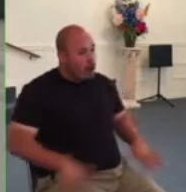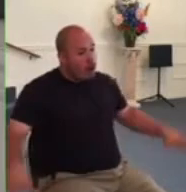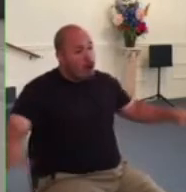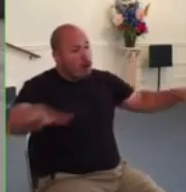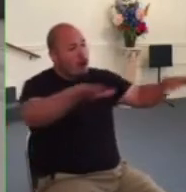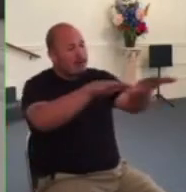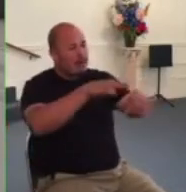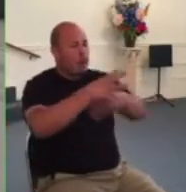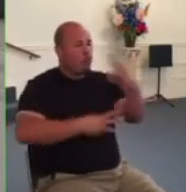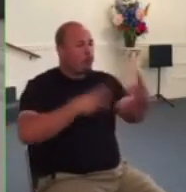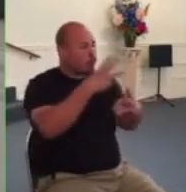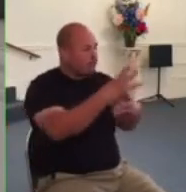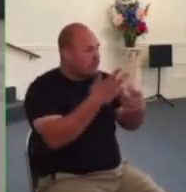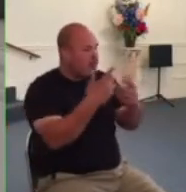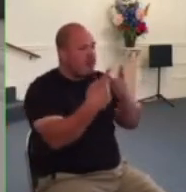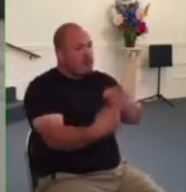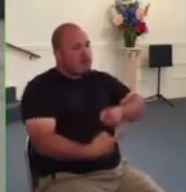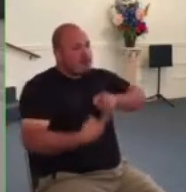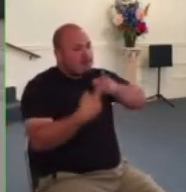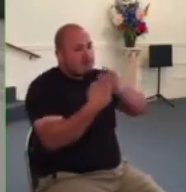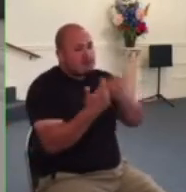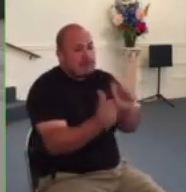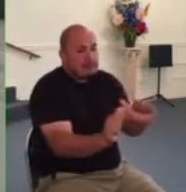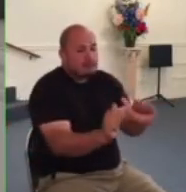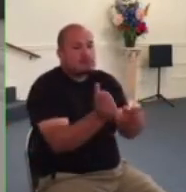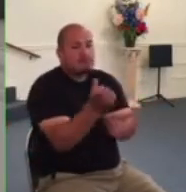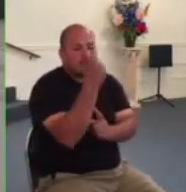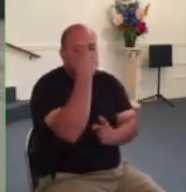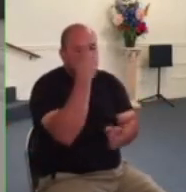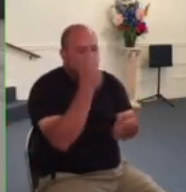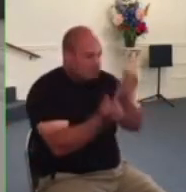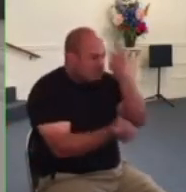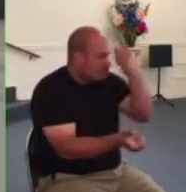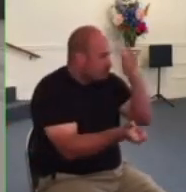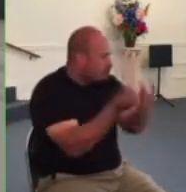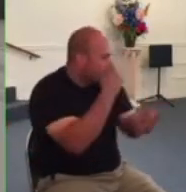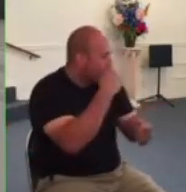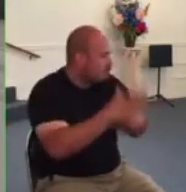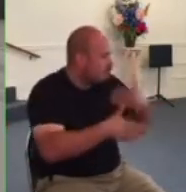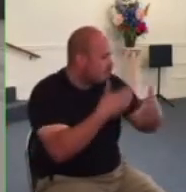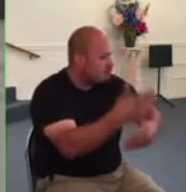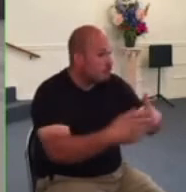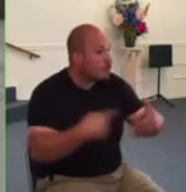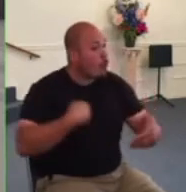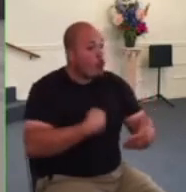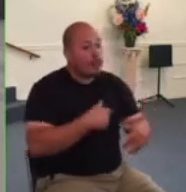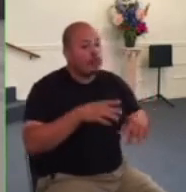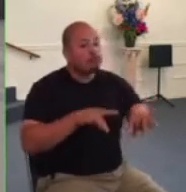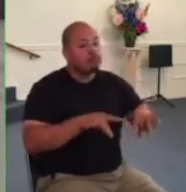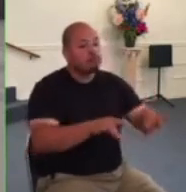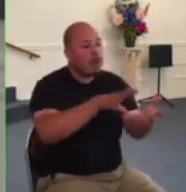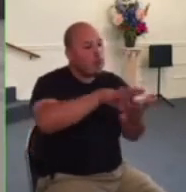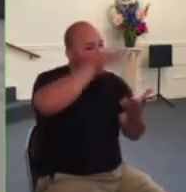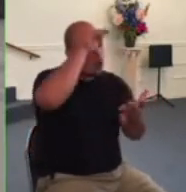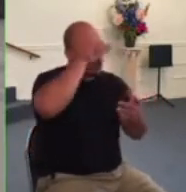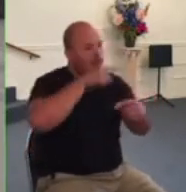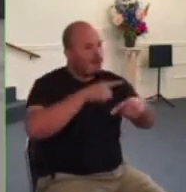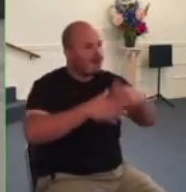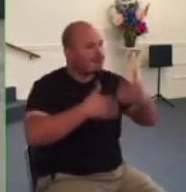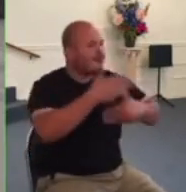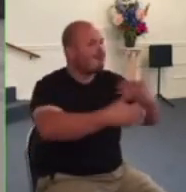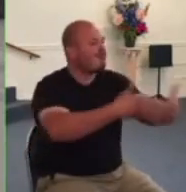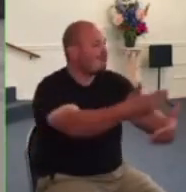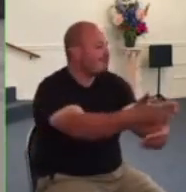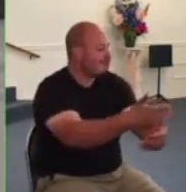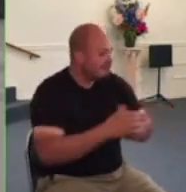and we learned as we went because this was a new situation for us all this was our first